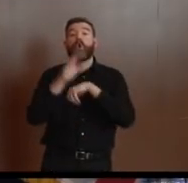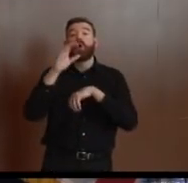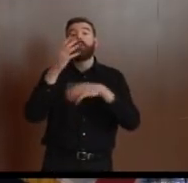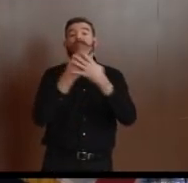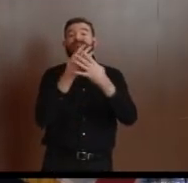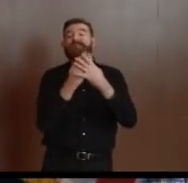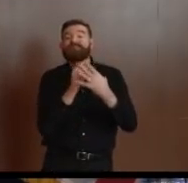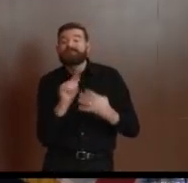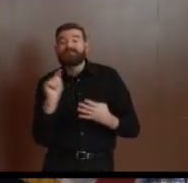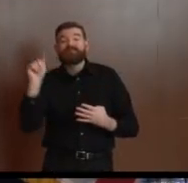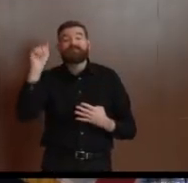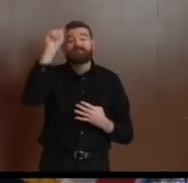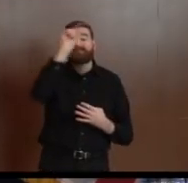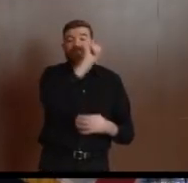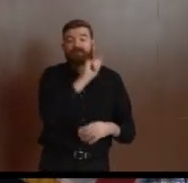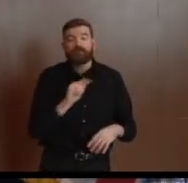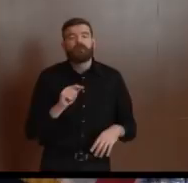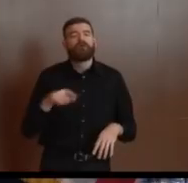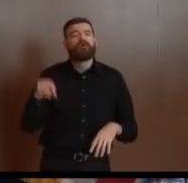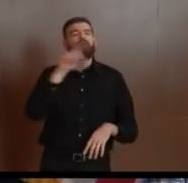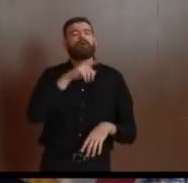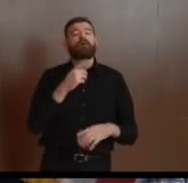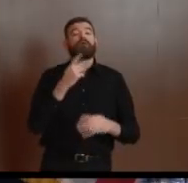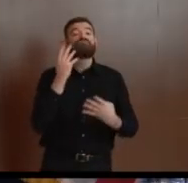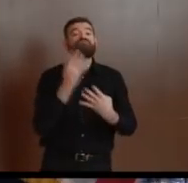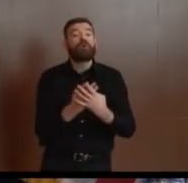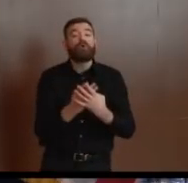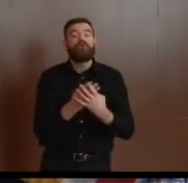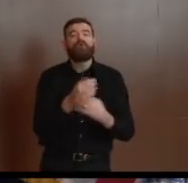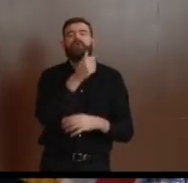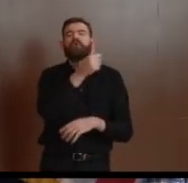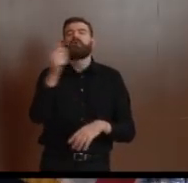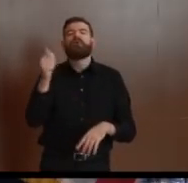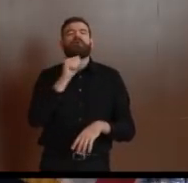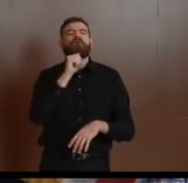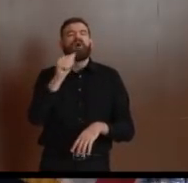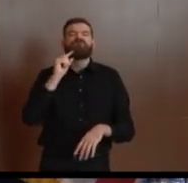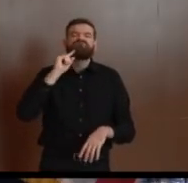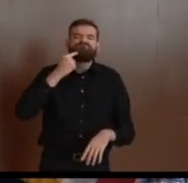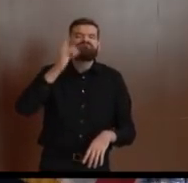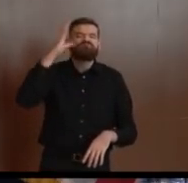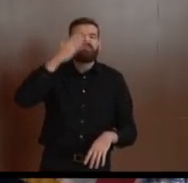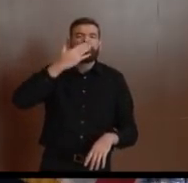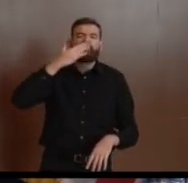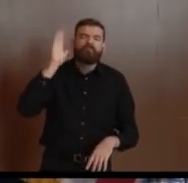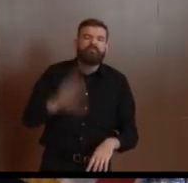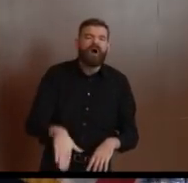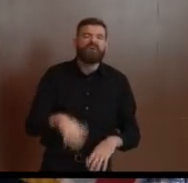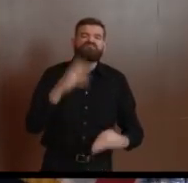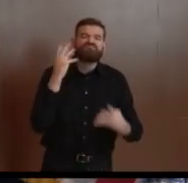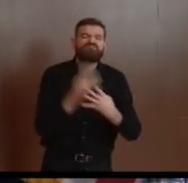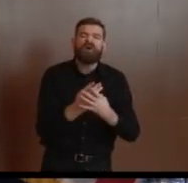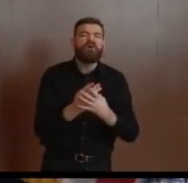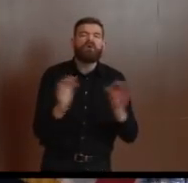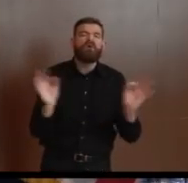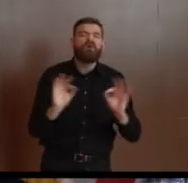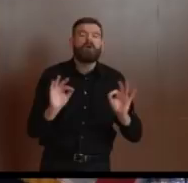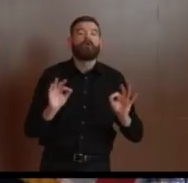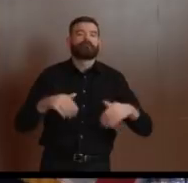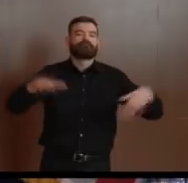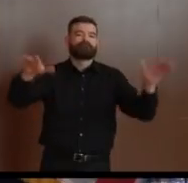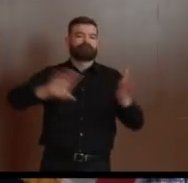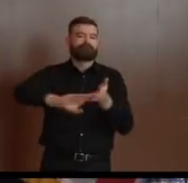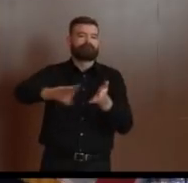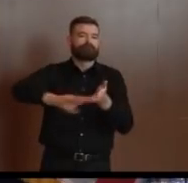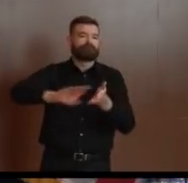have been made to ensure public safety. The Attorney General will address this shortly. I don't know that there's any other American state that's